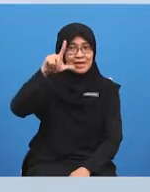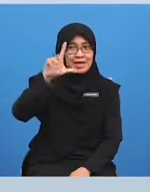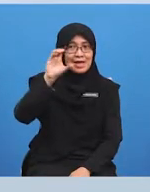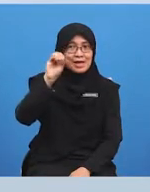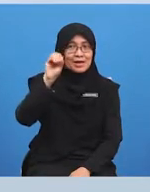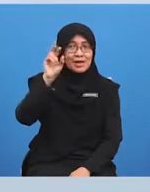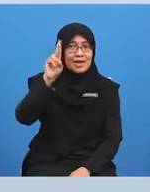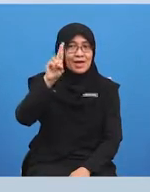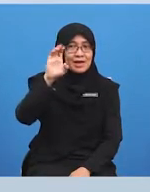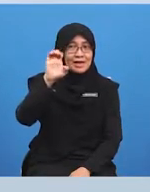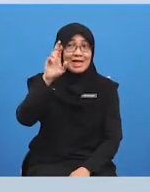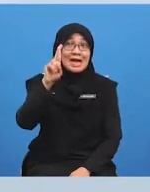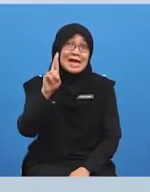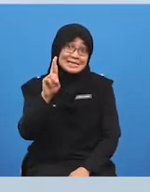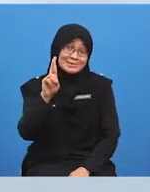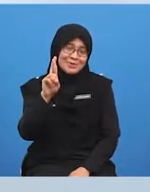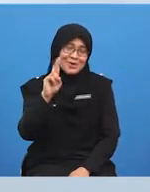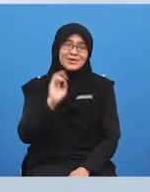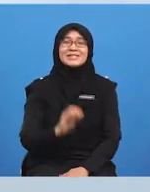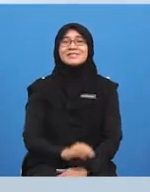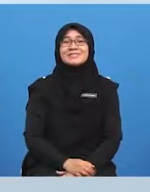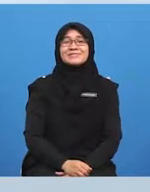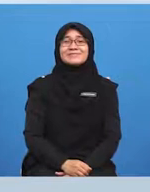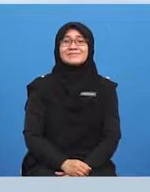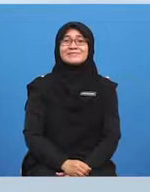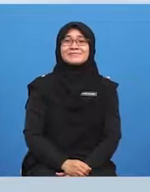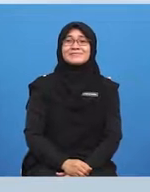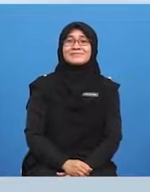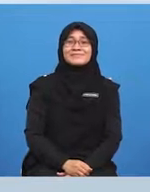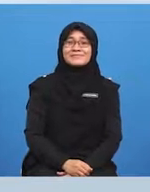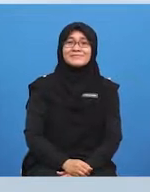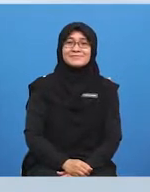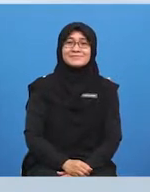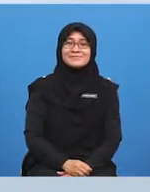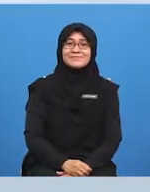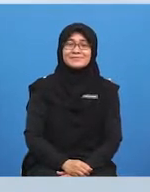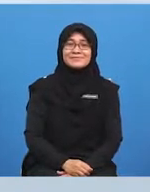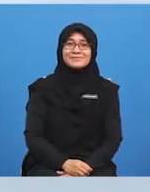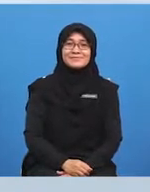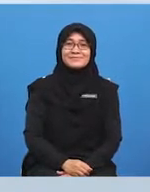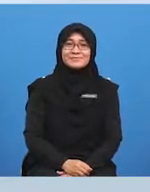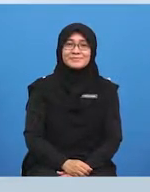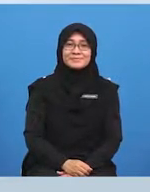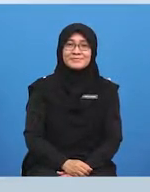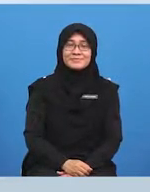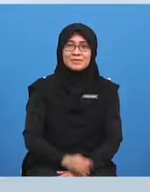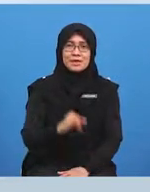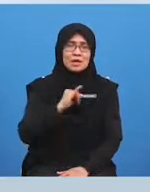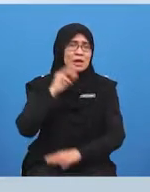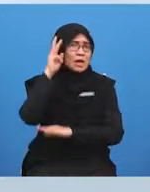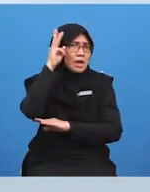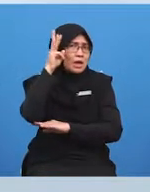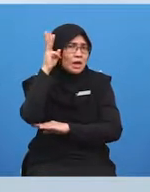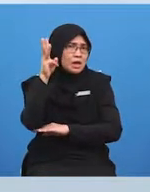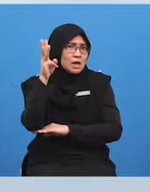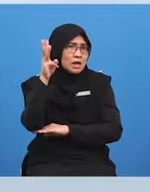eggs makes my tummy growling i bet you are haha well yolo i was wondering